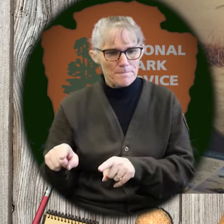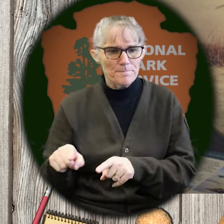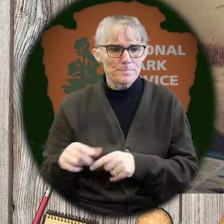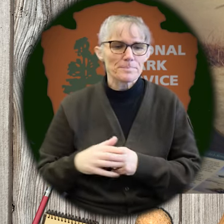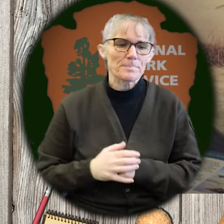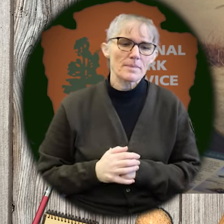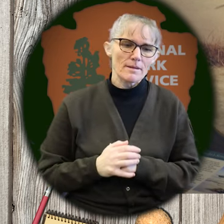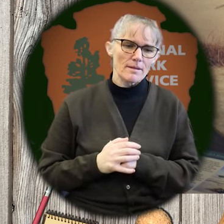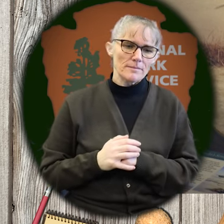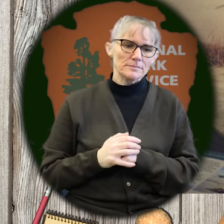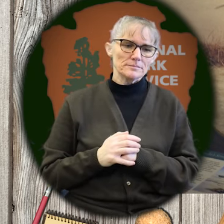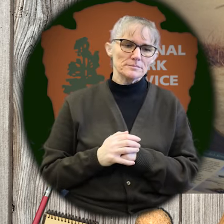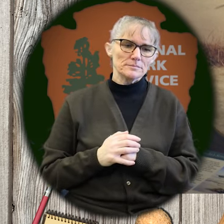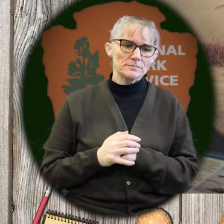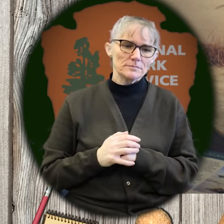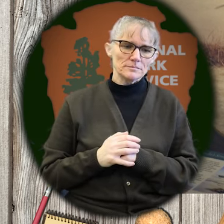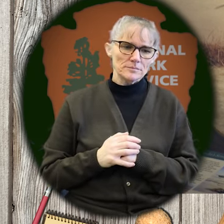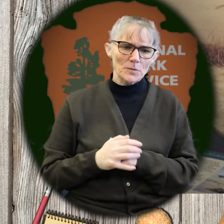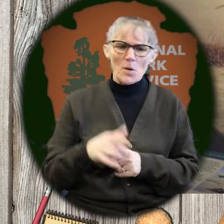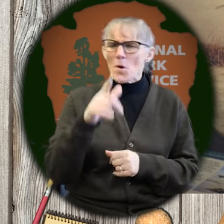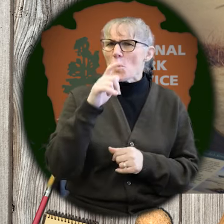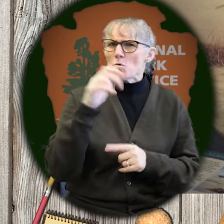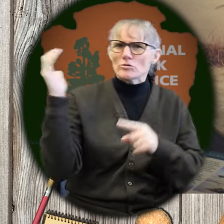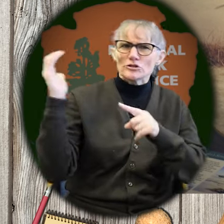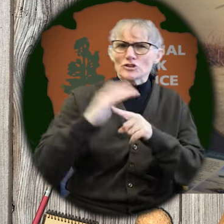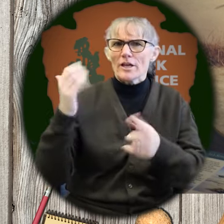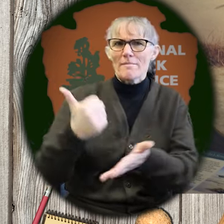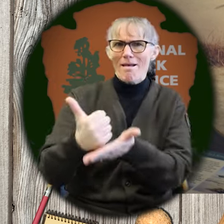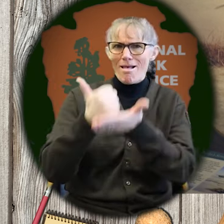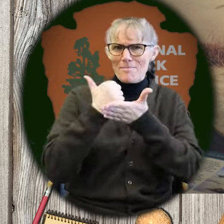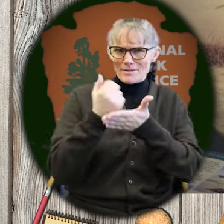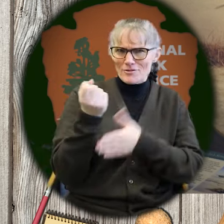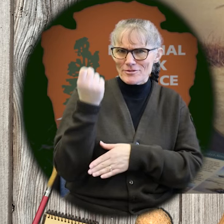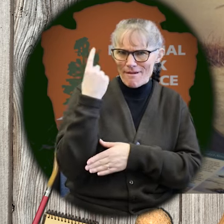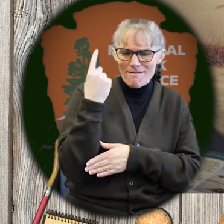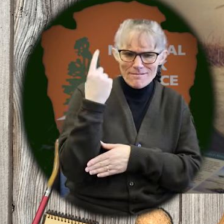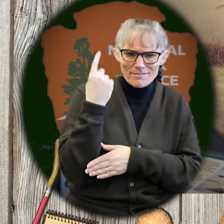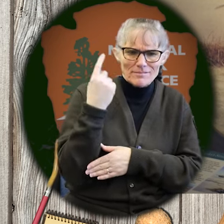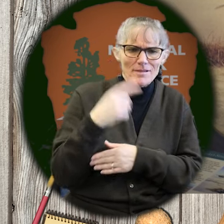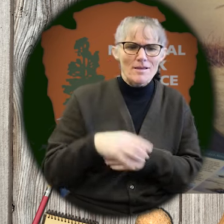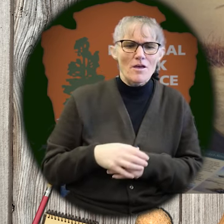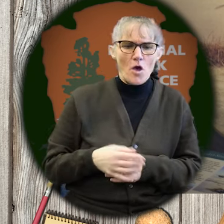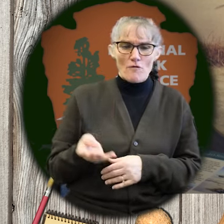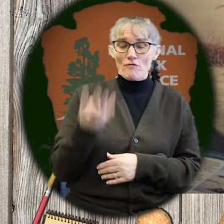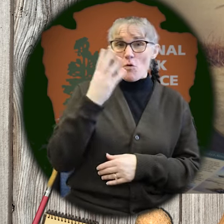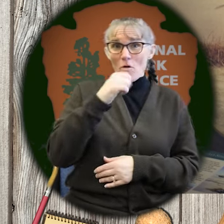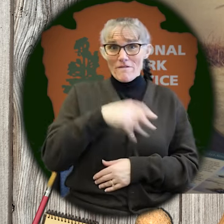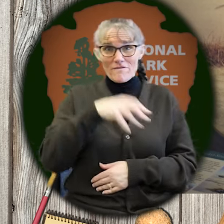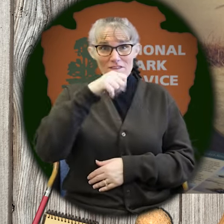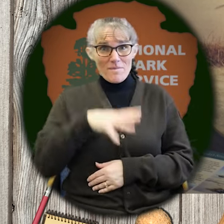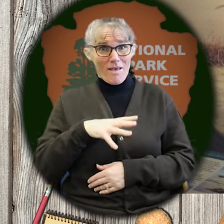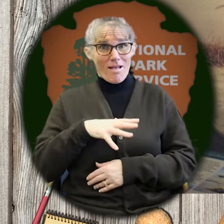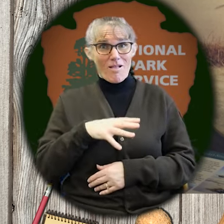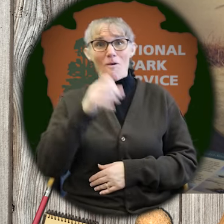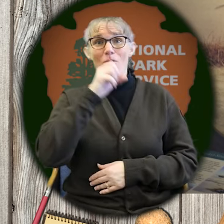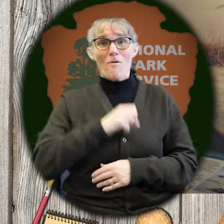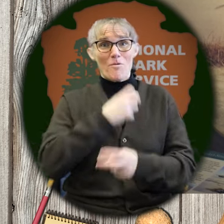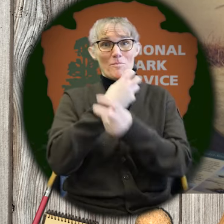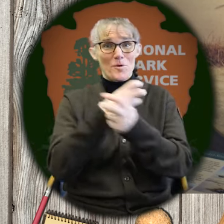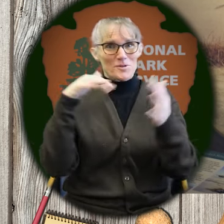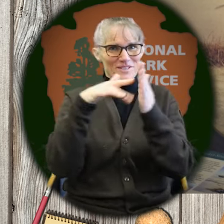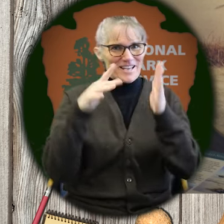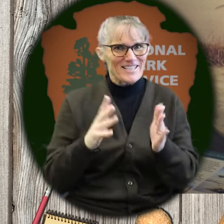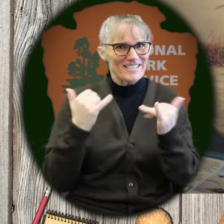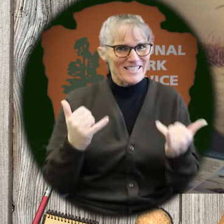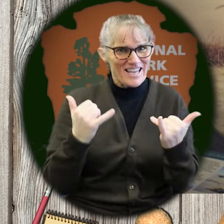outside of the digs. You know, there's no one better to help us understand that than our four female paleontologists today.